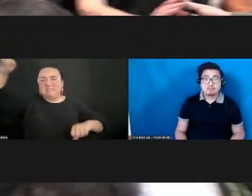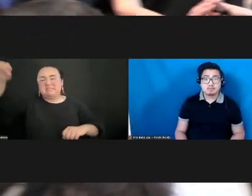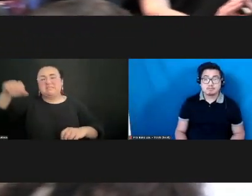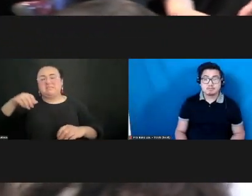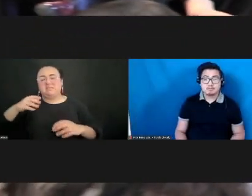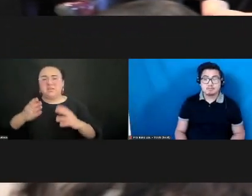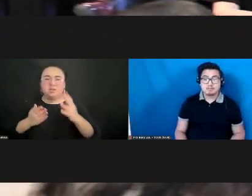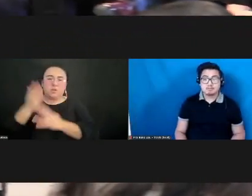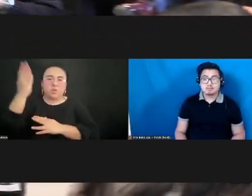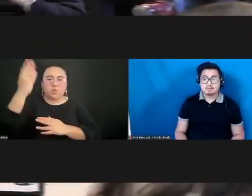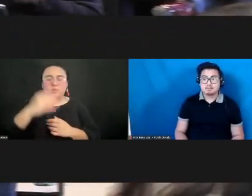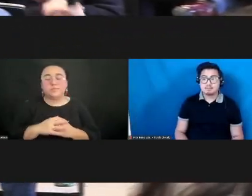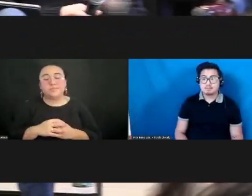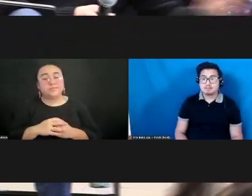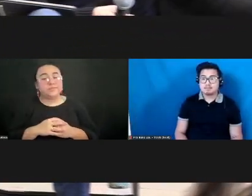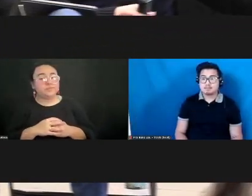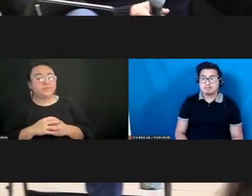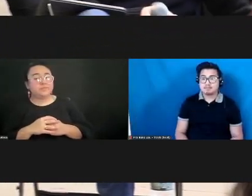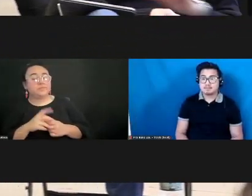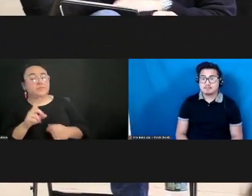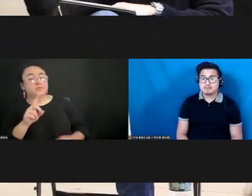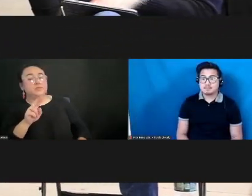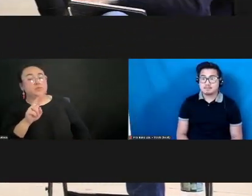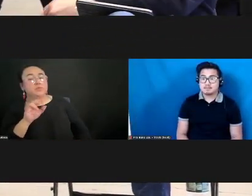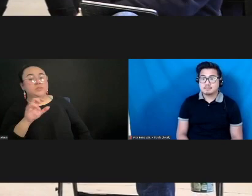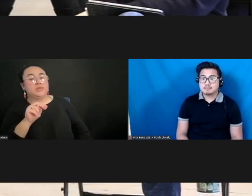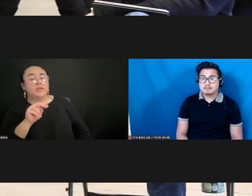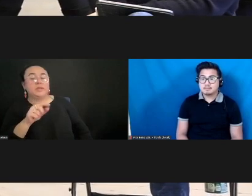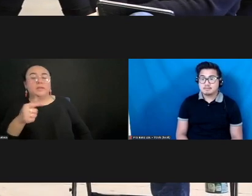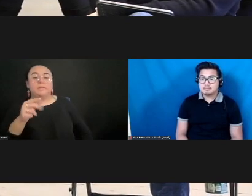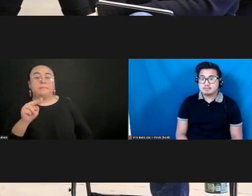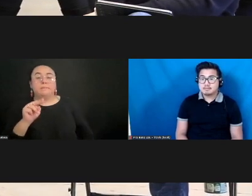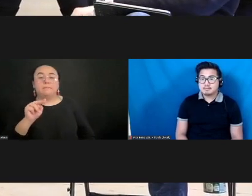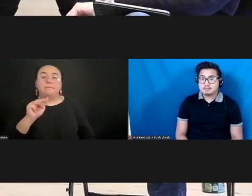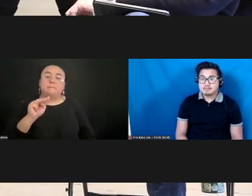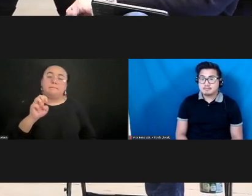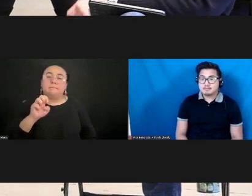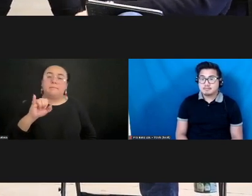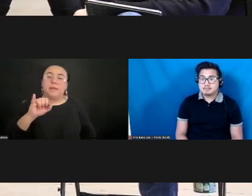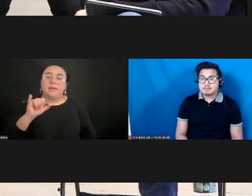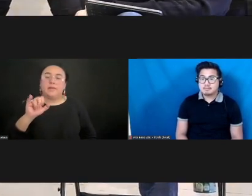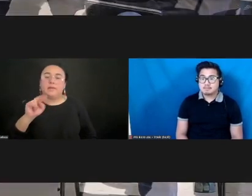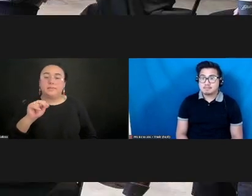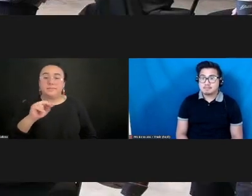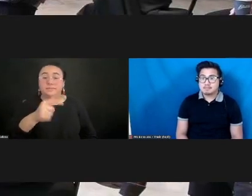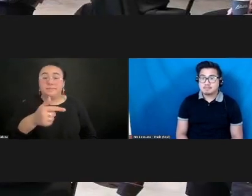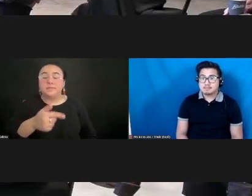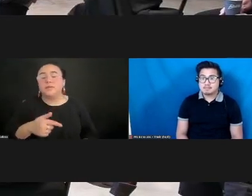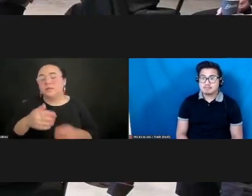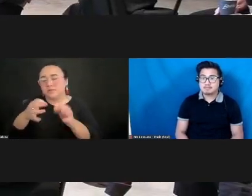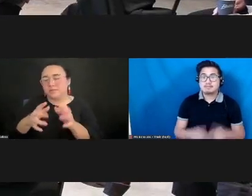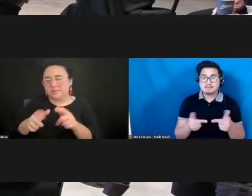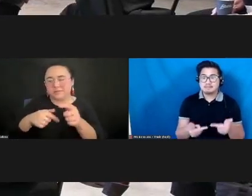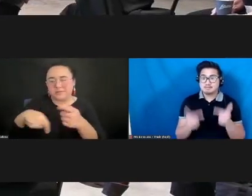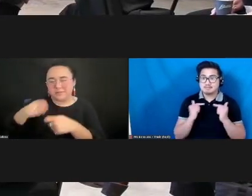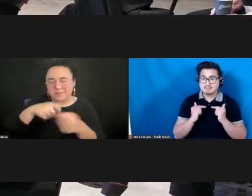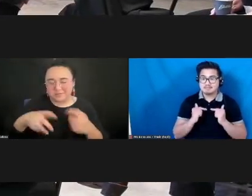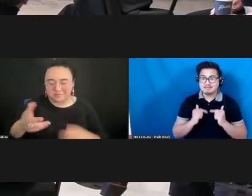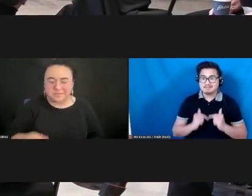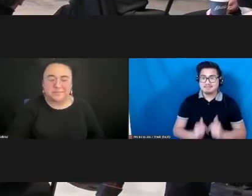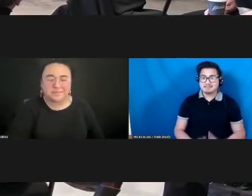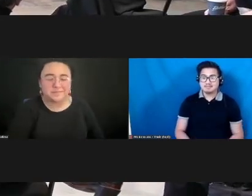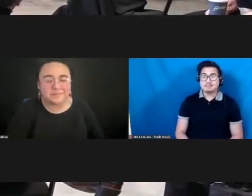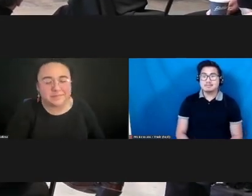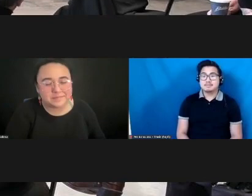Do-Yun and then May-Yun. I wanted to point out that when we are